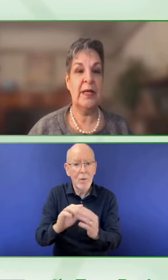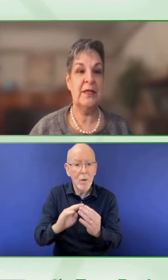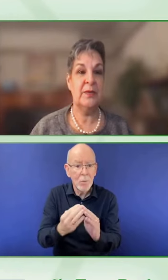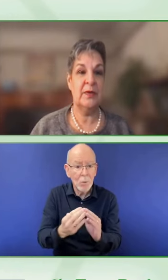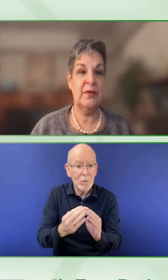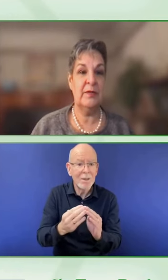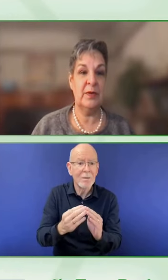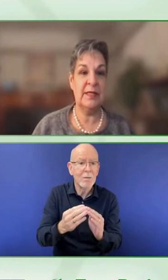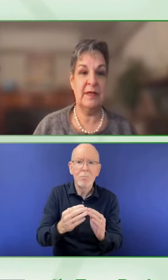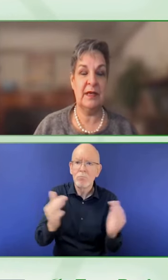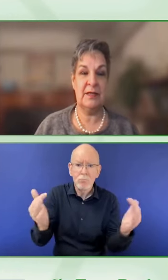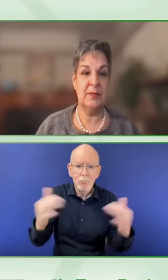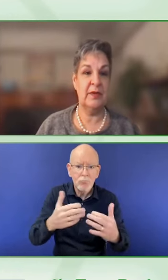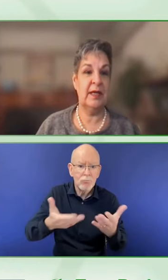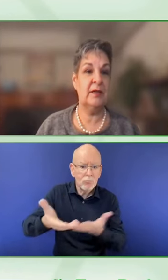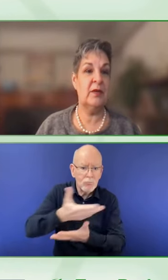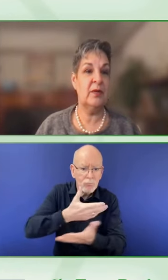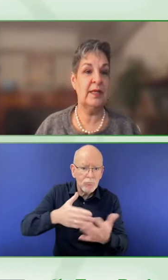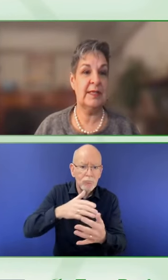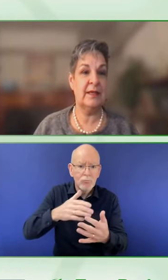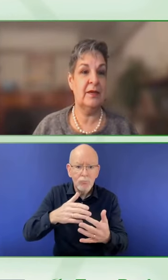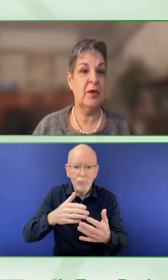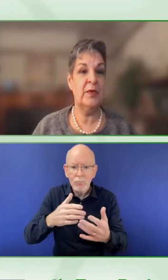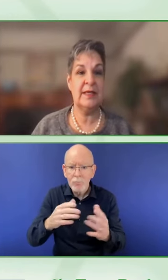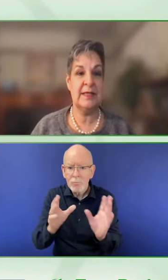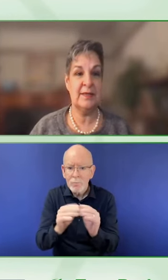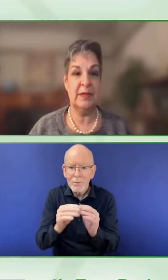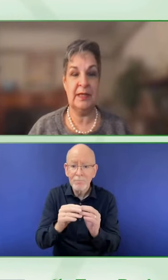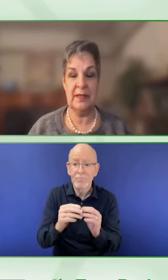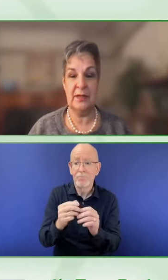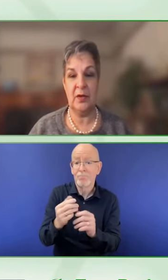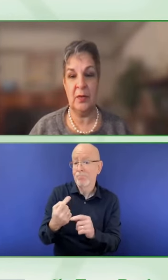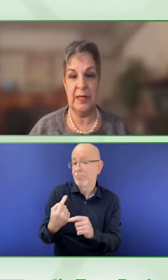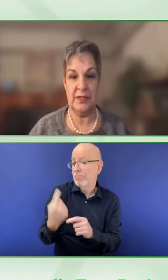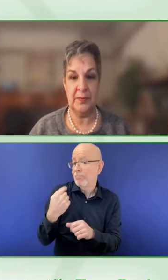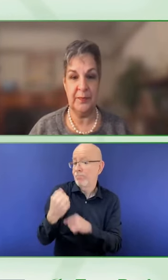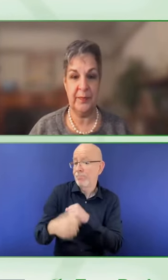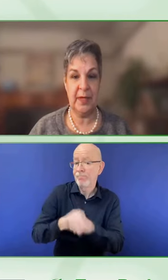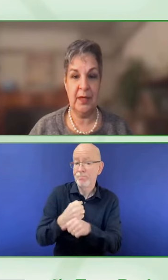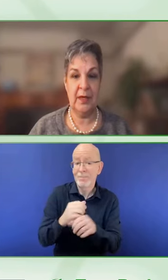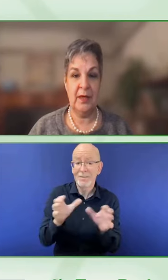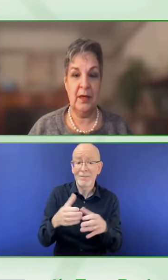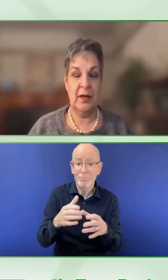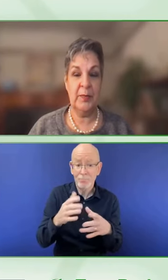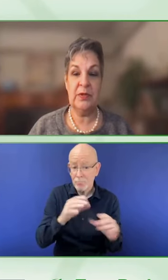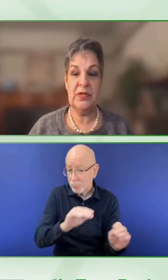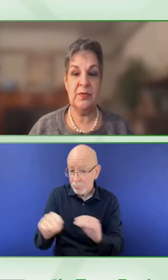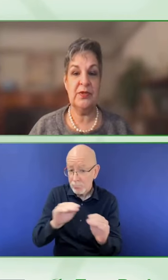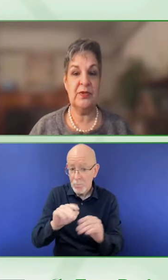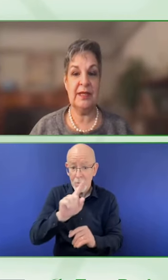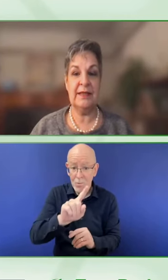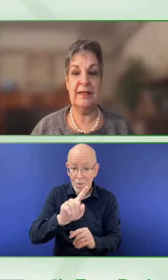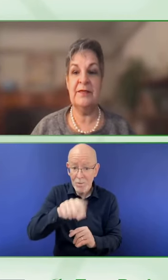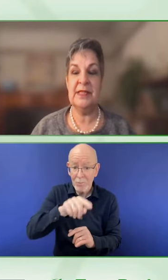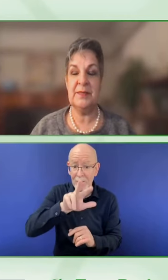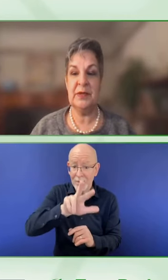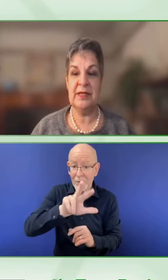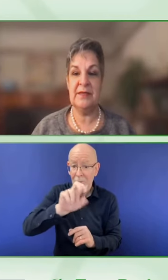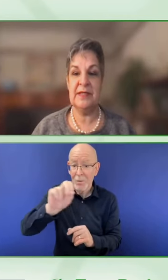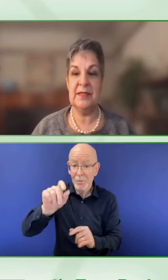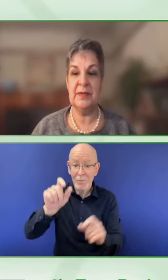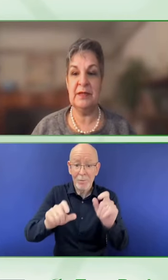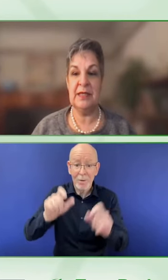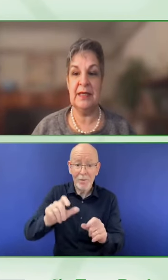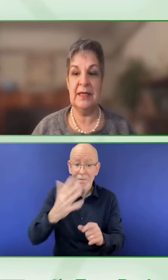We need to include the voice of the customer and encode accessibility into all we do. Our approach to ensuring that the lived